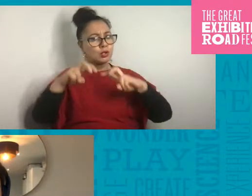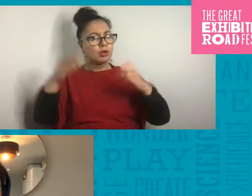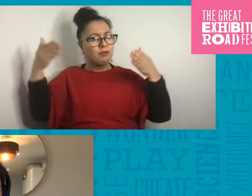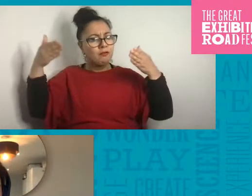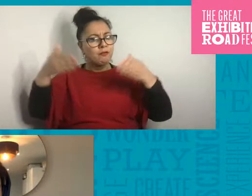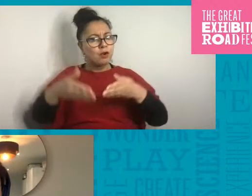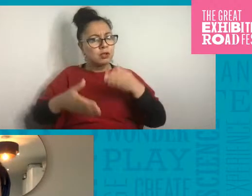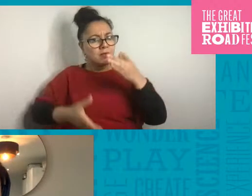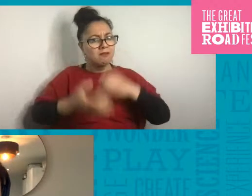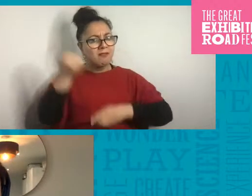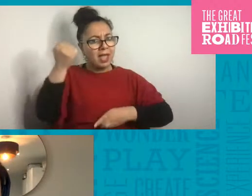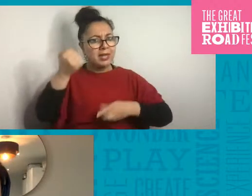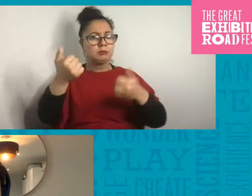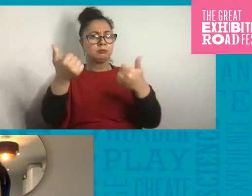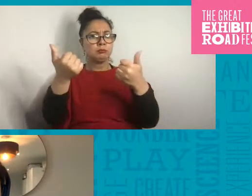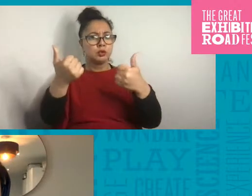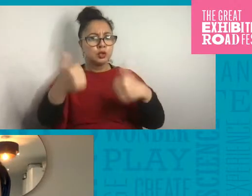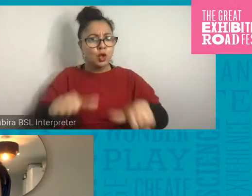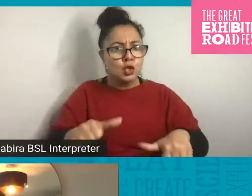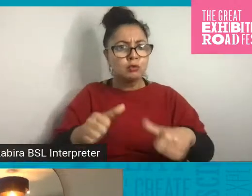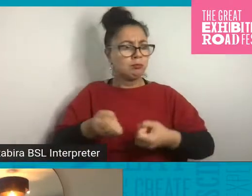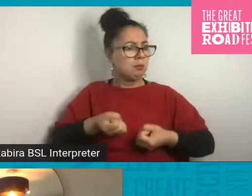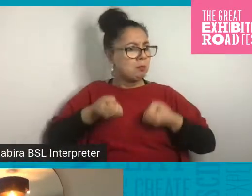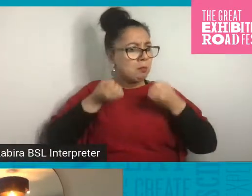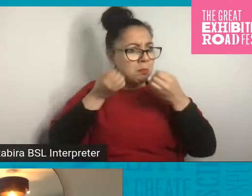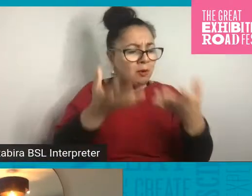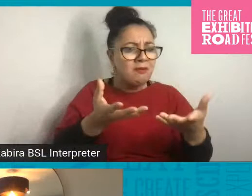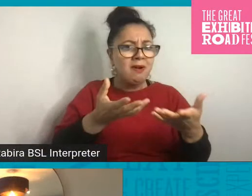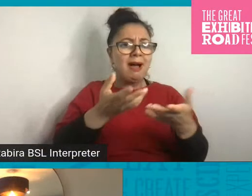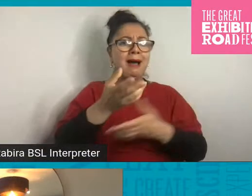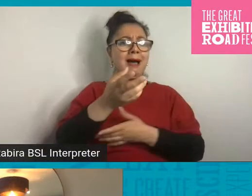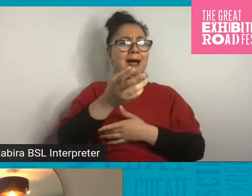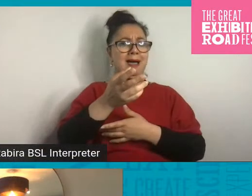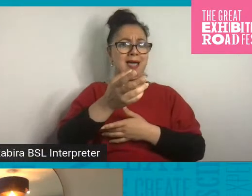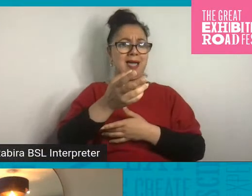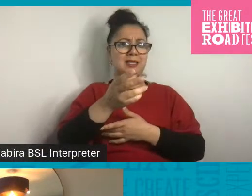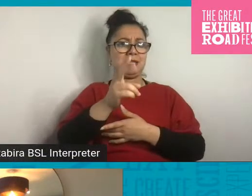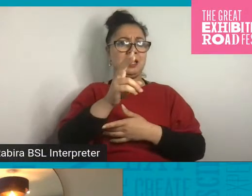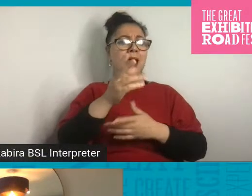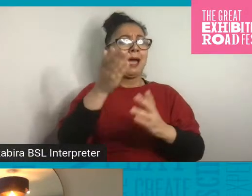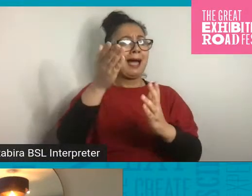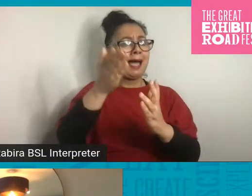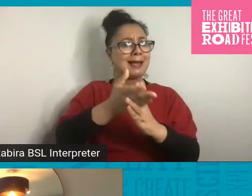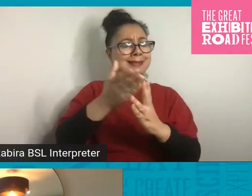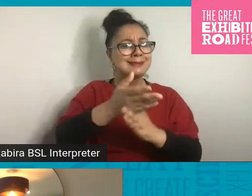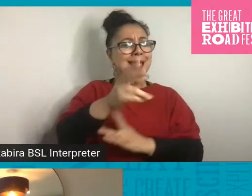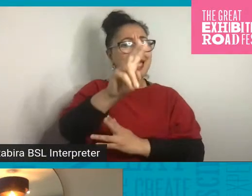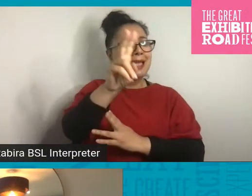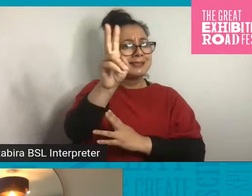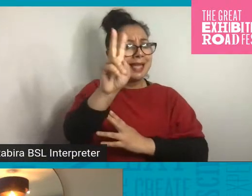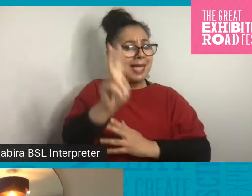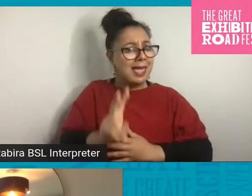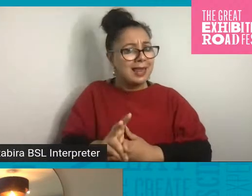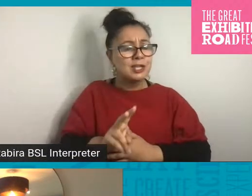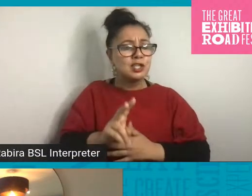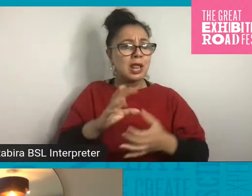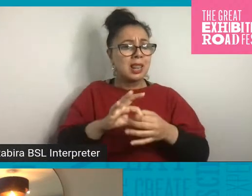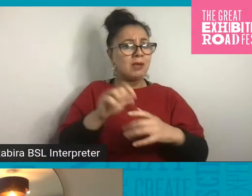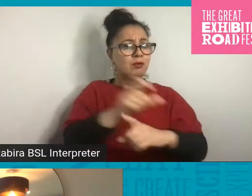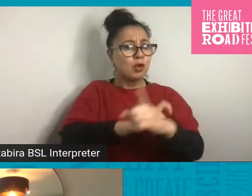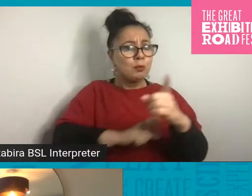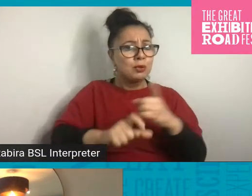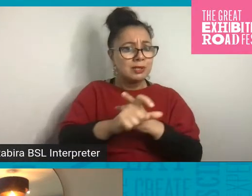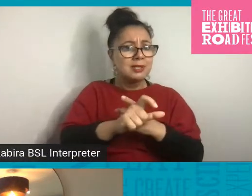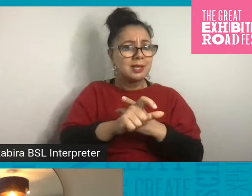finding solutions to provide energy access in communities that currently lack reliable access